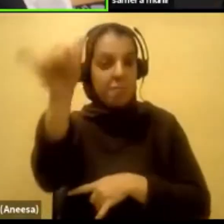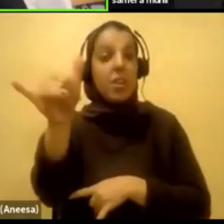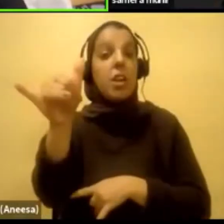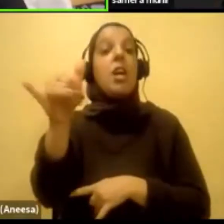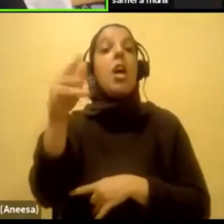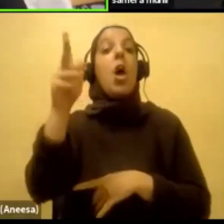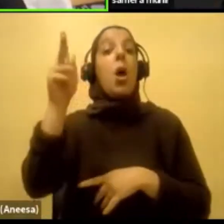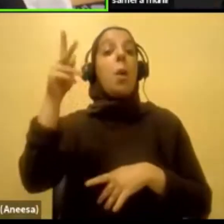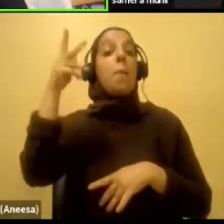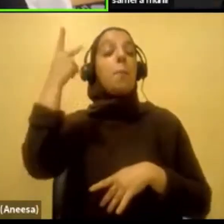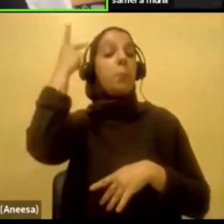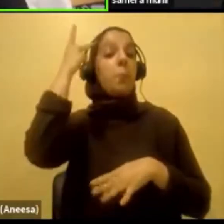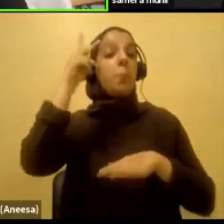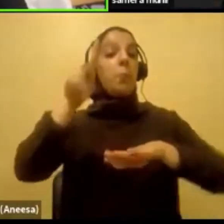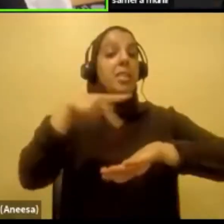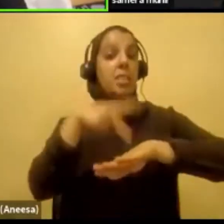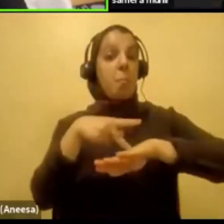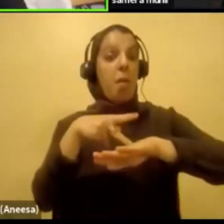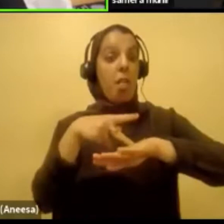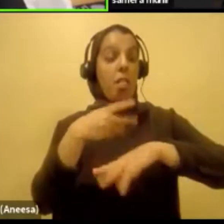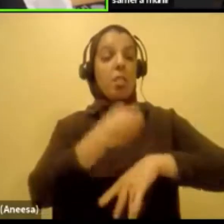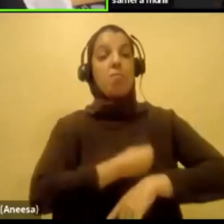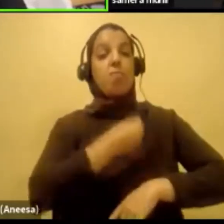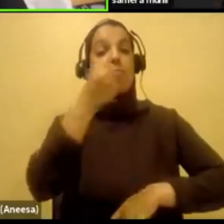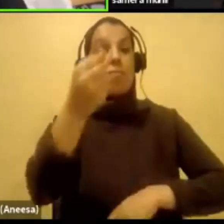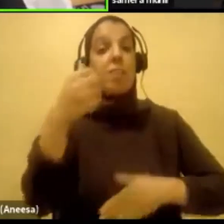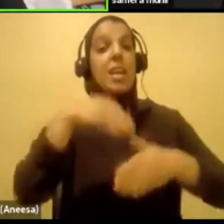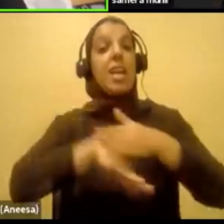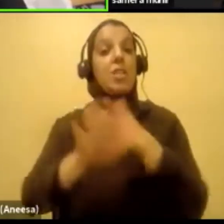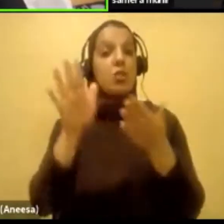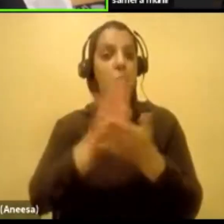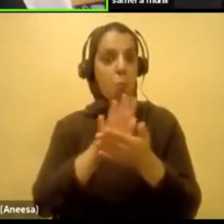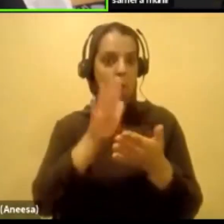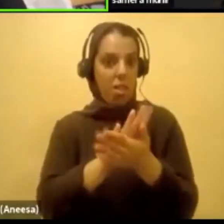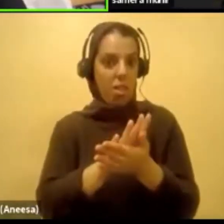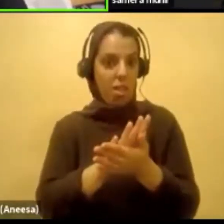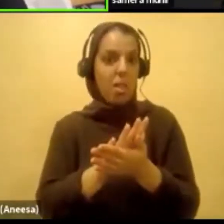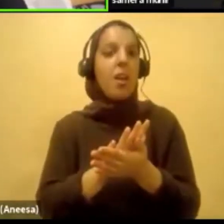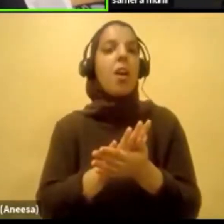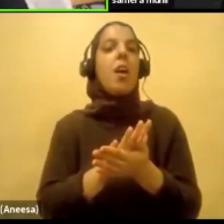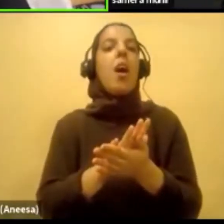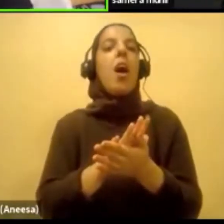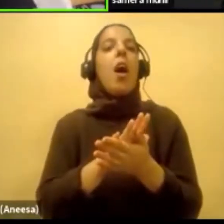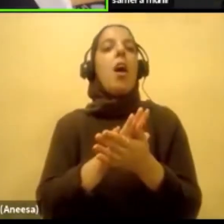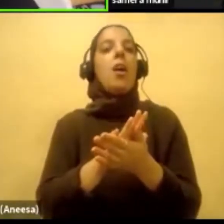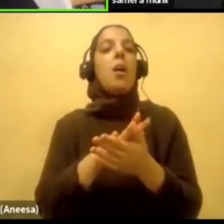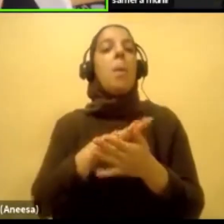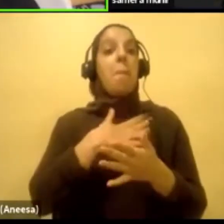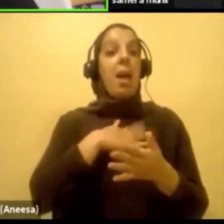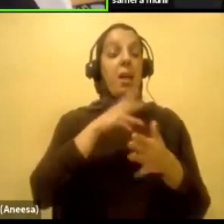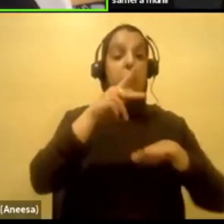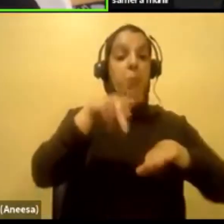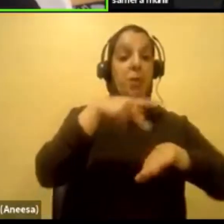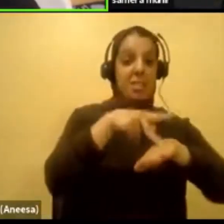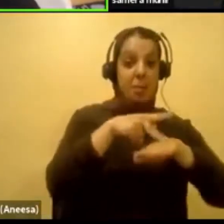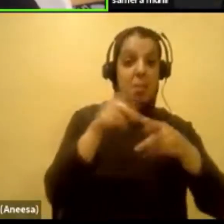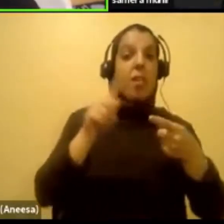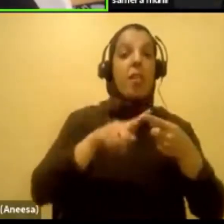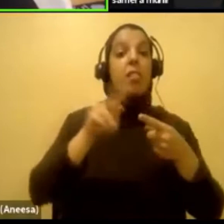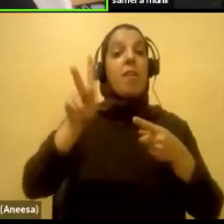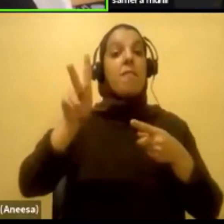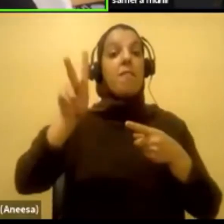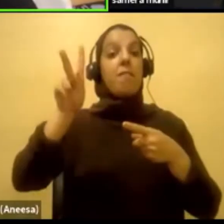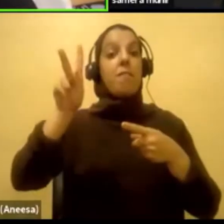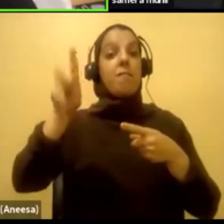principal's office under no warrant or search. I was questioned by my principal, my vice principal,